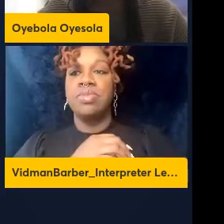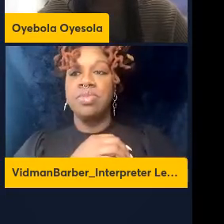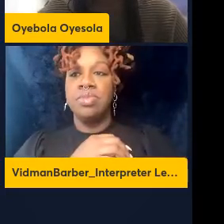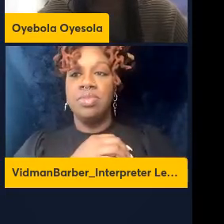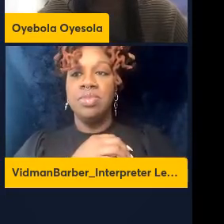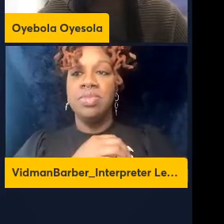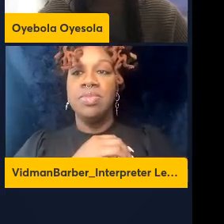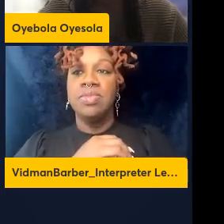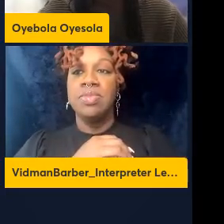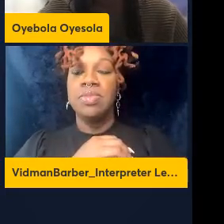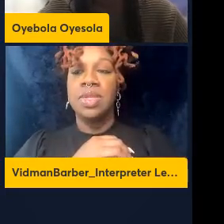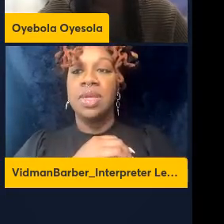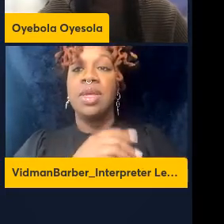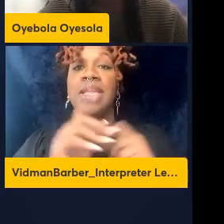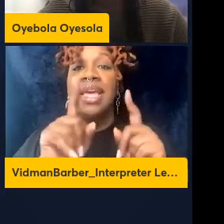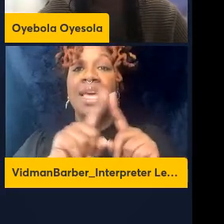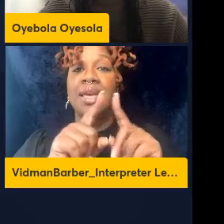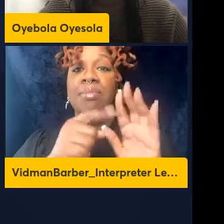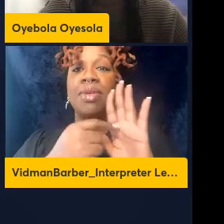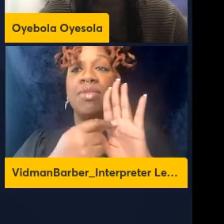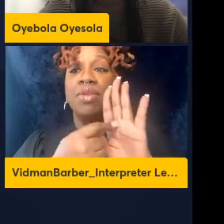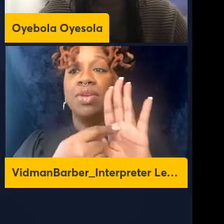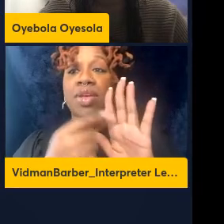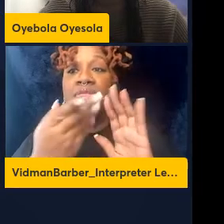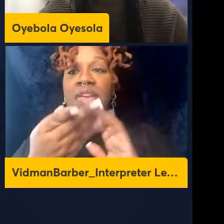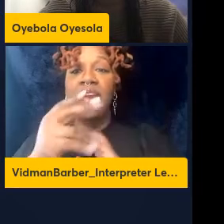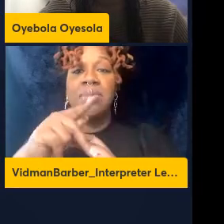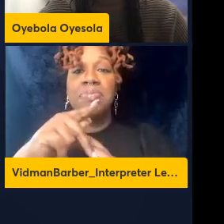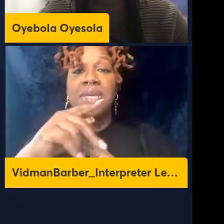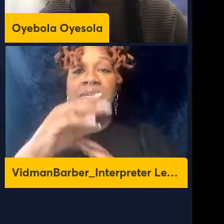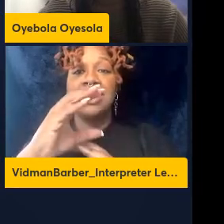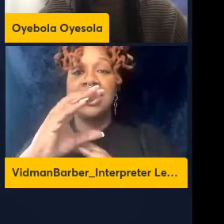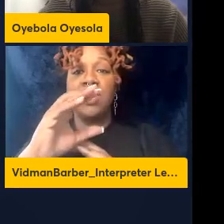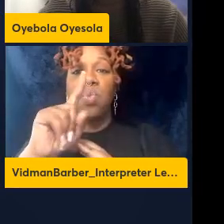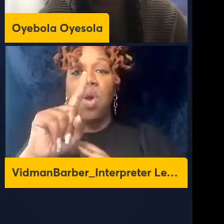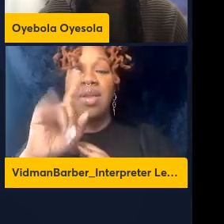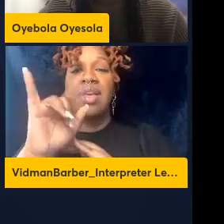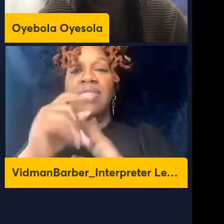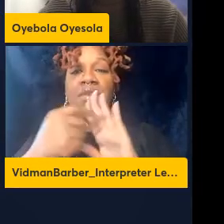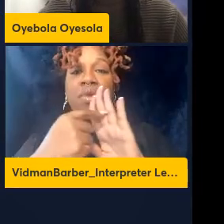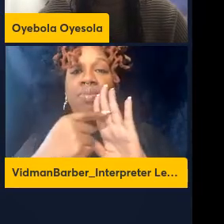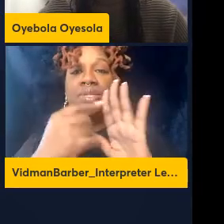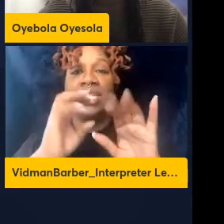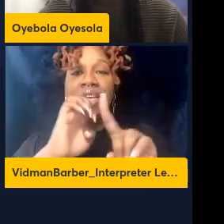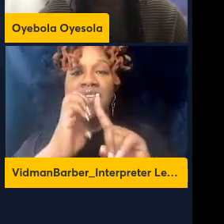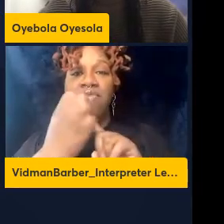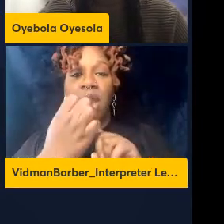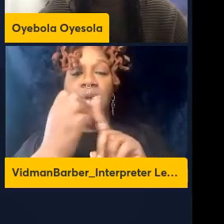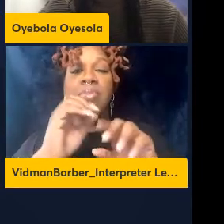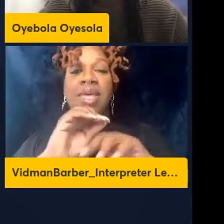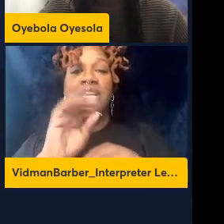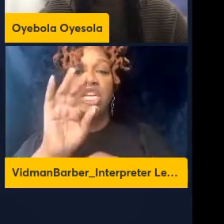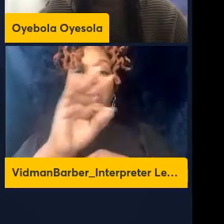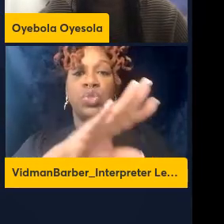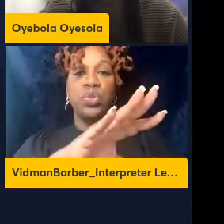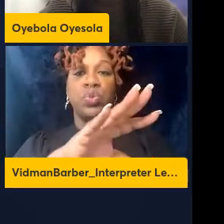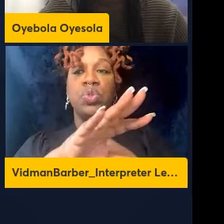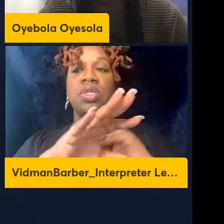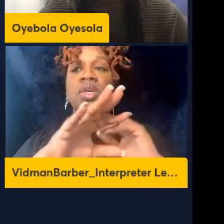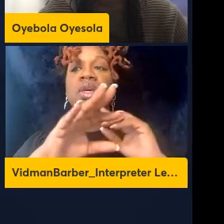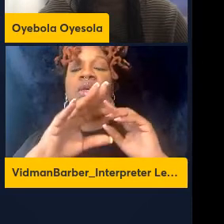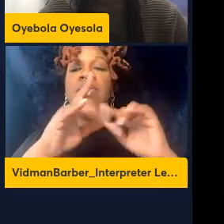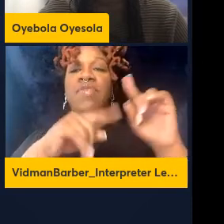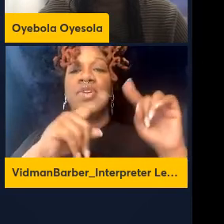quantified in that PC1 which is where we have the environment induced variation you see a significant difference